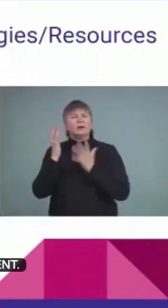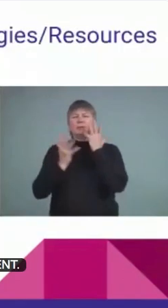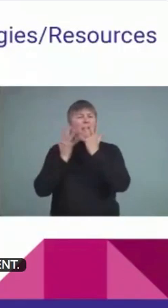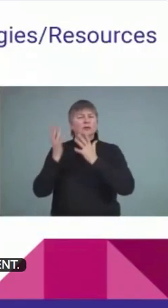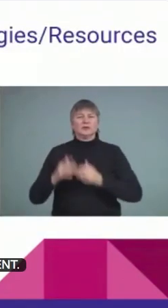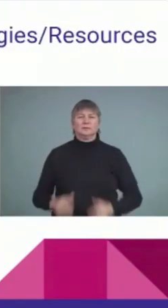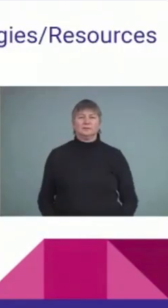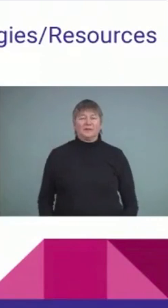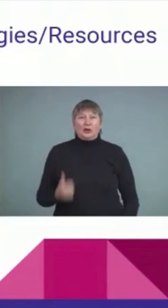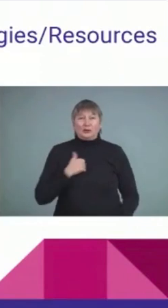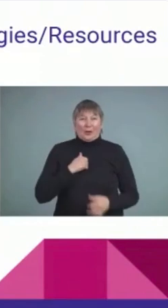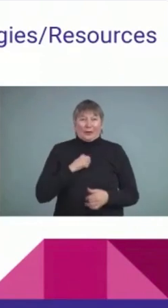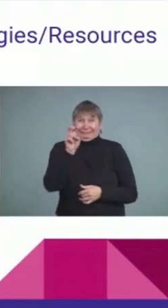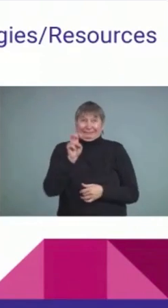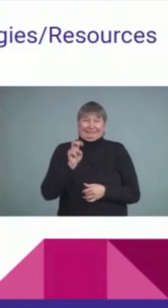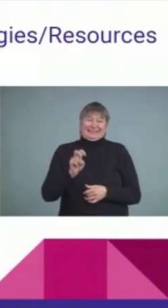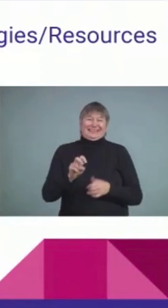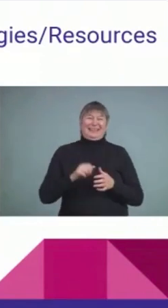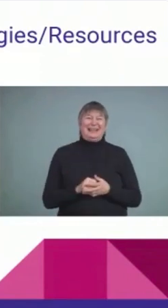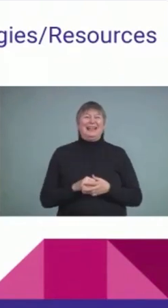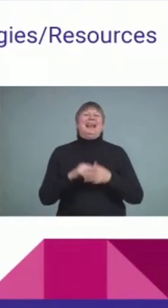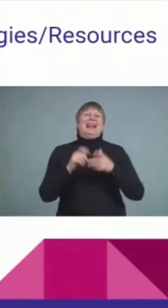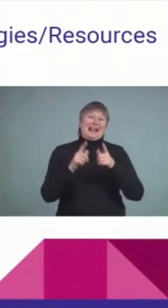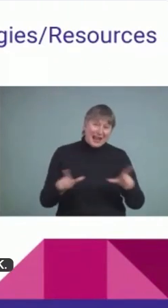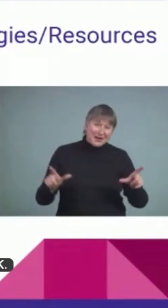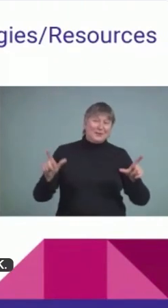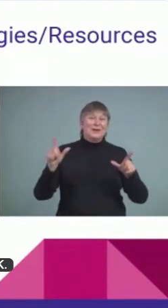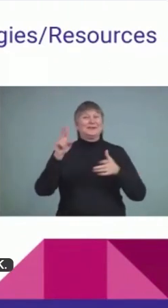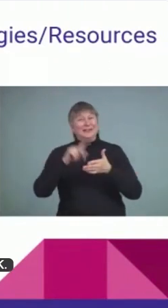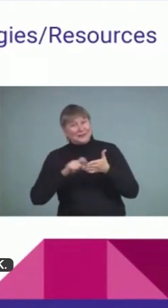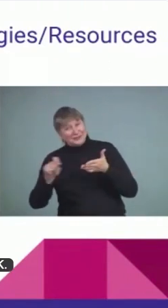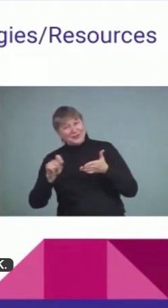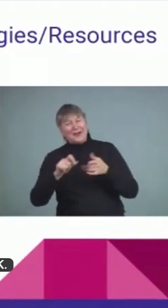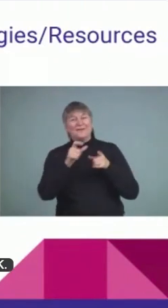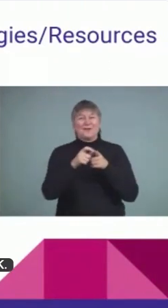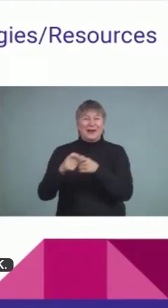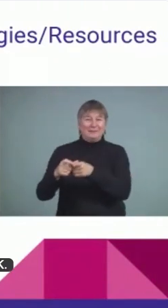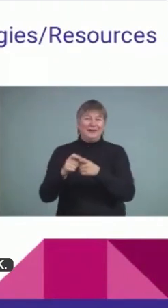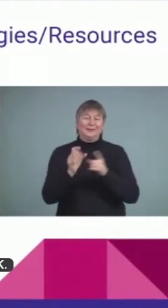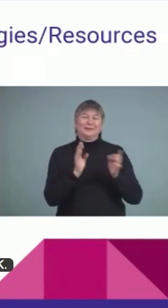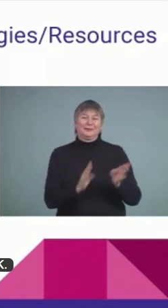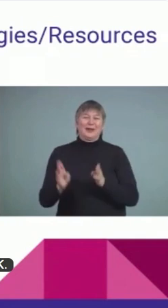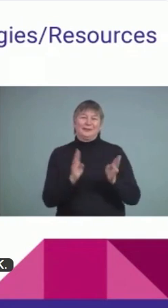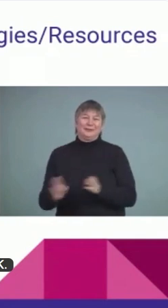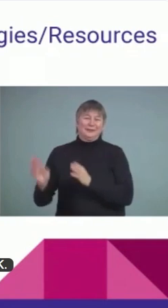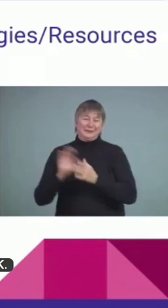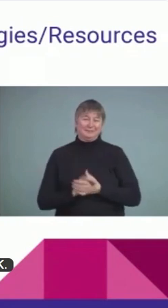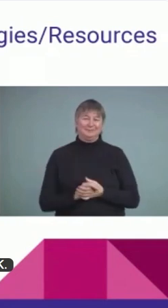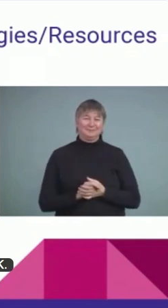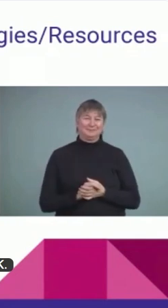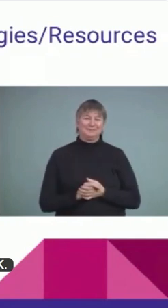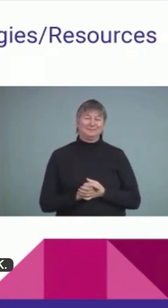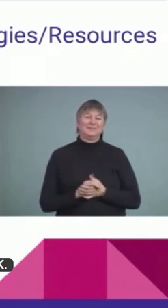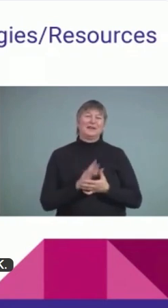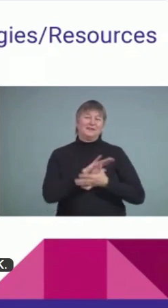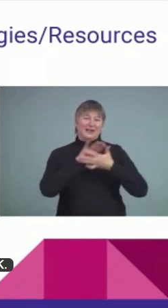Yeah. Sorry, now we're to skip back. we're on to the language, literacy, and vocabulary strategies and resources. So, we're going to go through